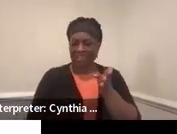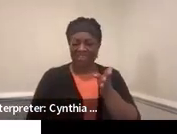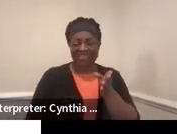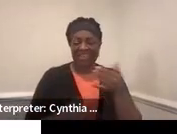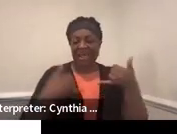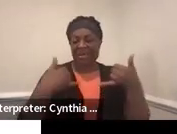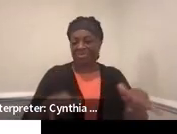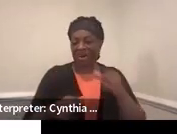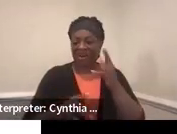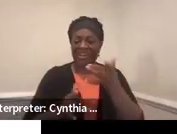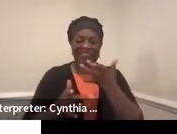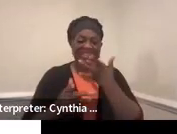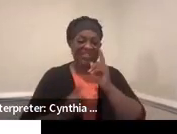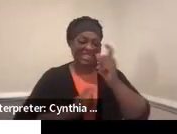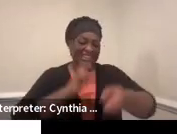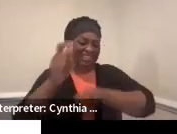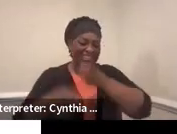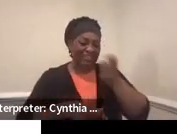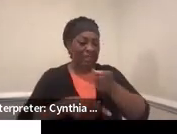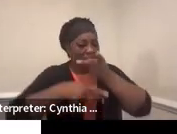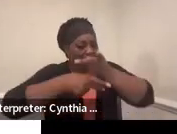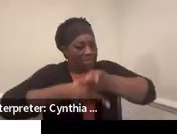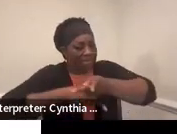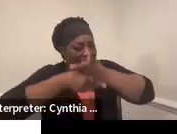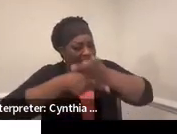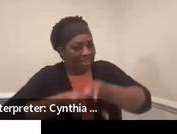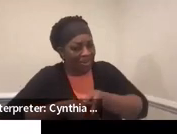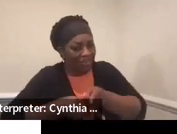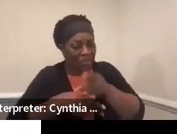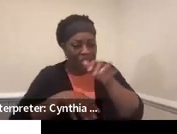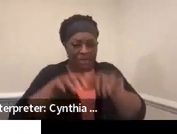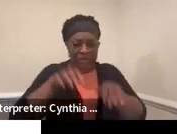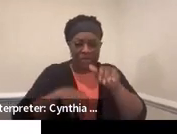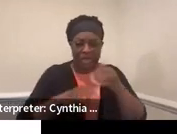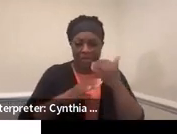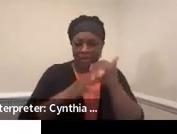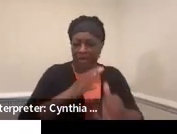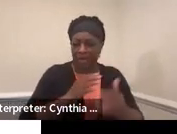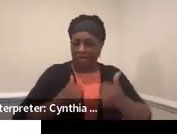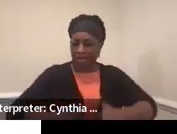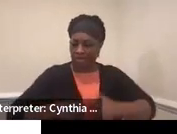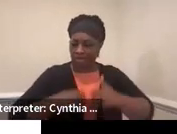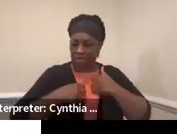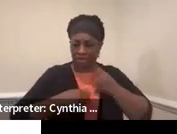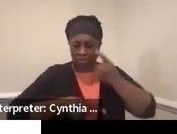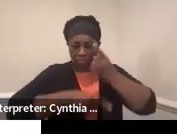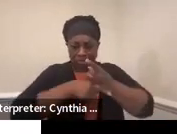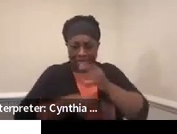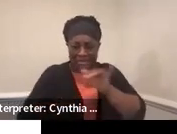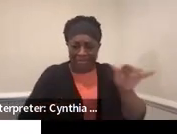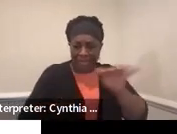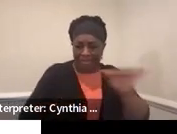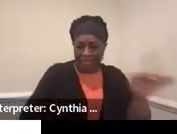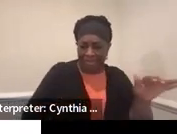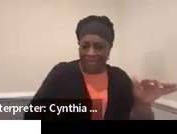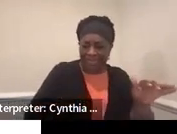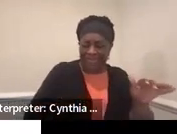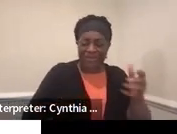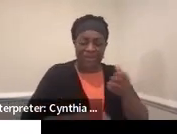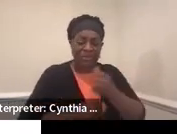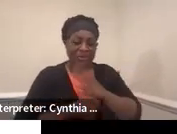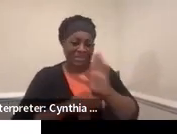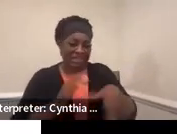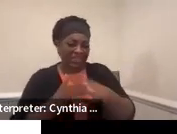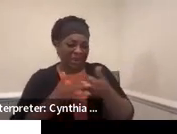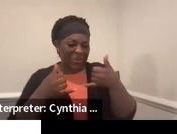them out left and right for you guys. And careful when you type your email. Just make sure it's spelled correctly so all of those great party favors get to you.